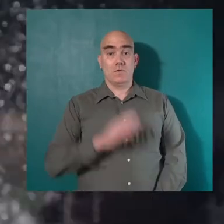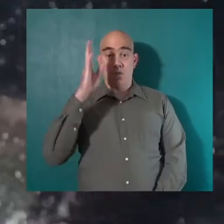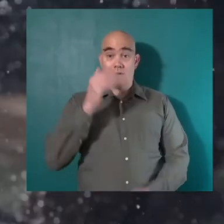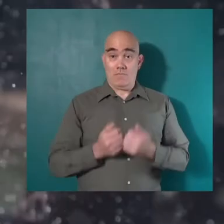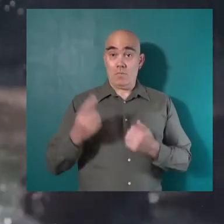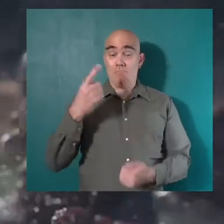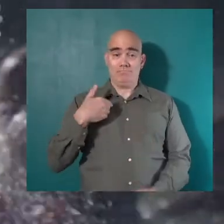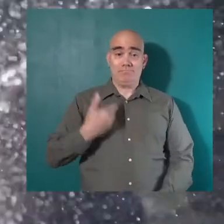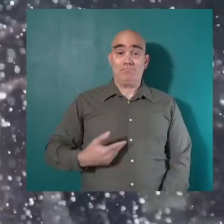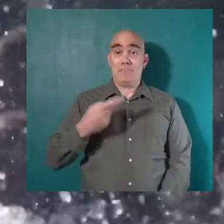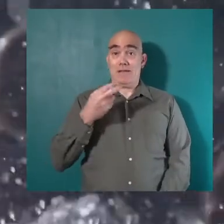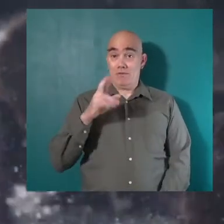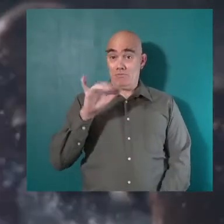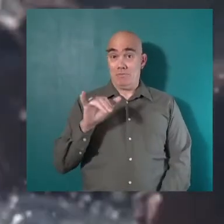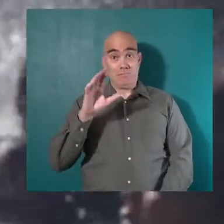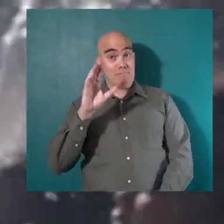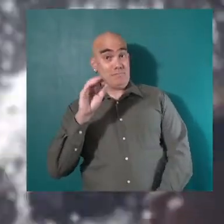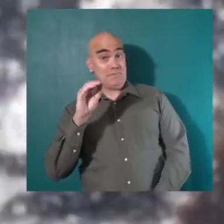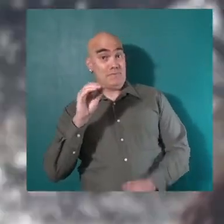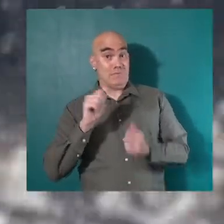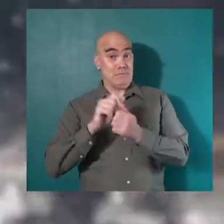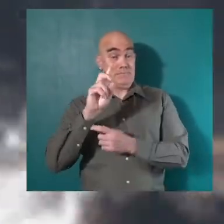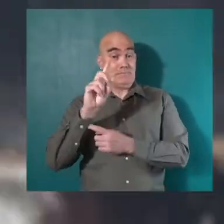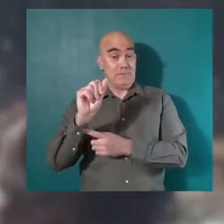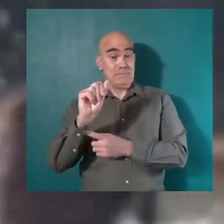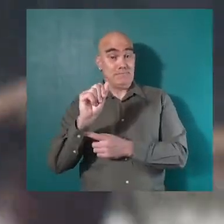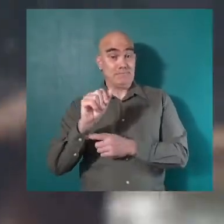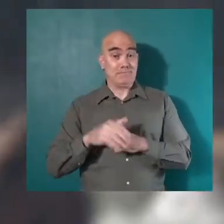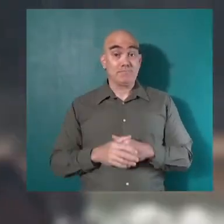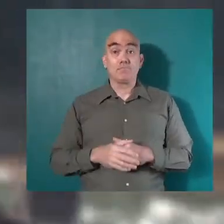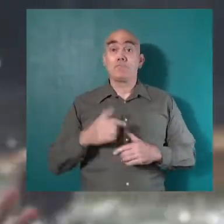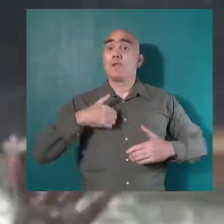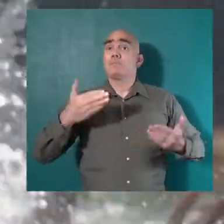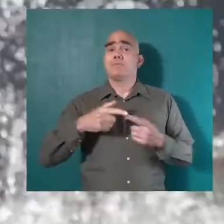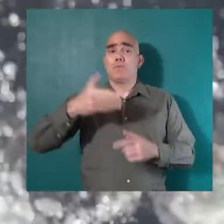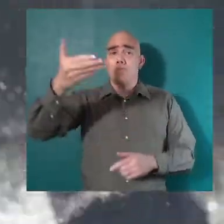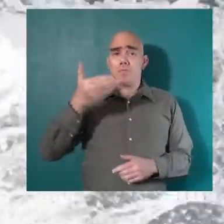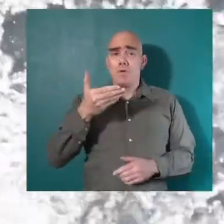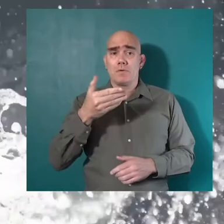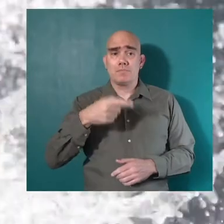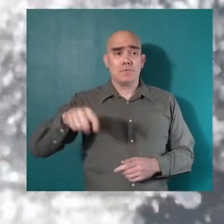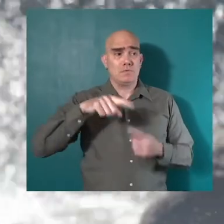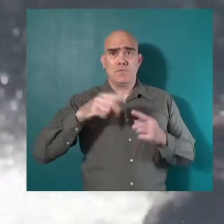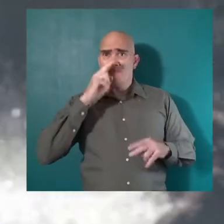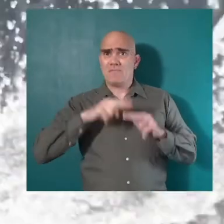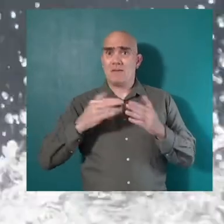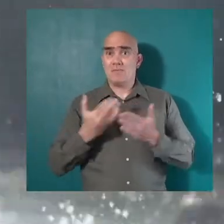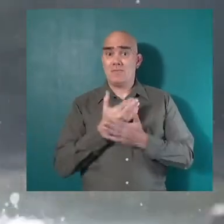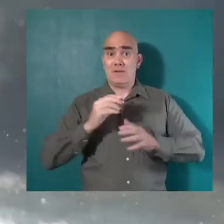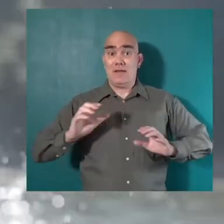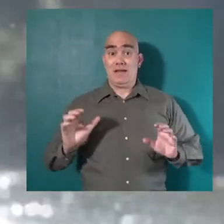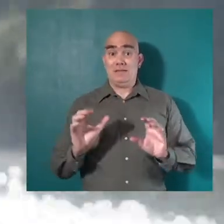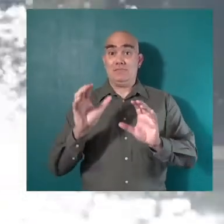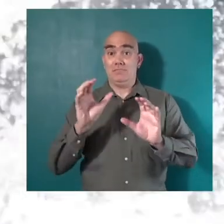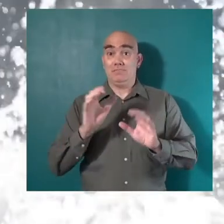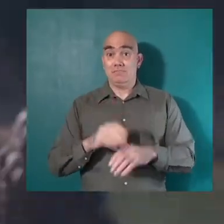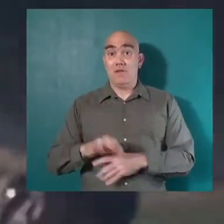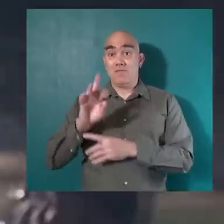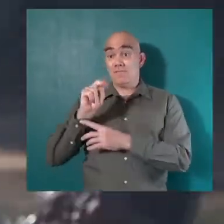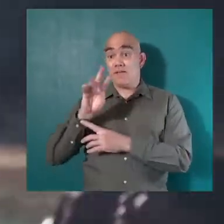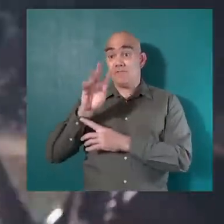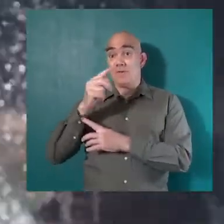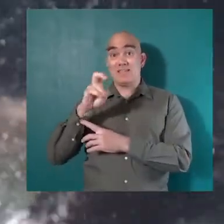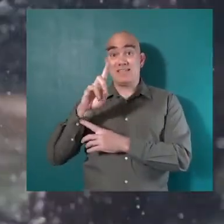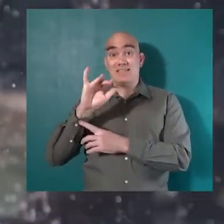Hi, everyone. I'm Henry, and I'm a puppet with a disability. I'm here to welcome you to a fun new activity.